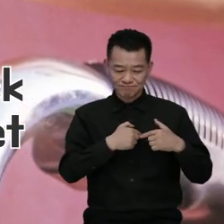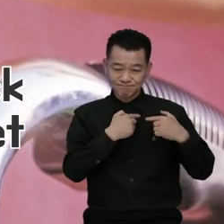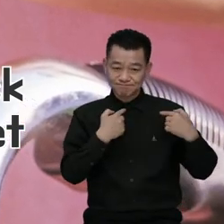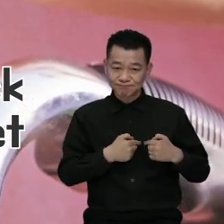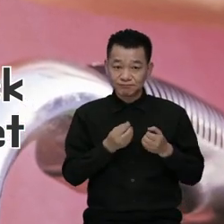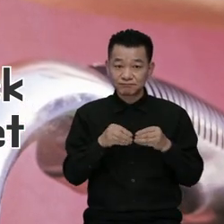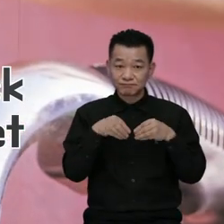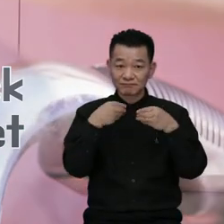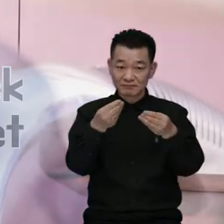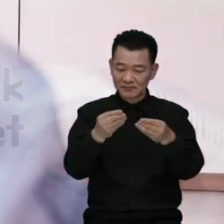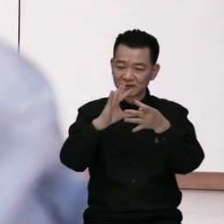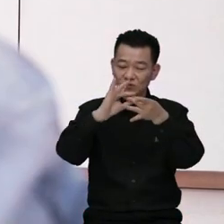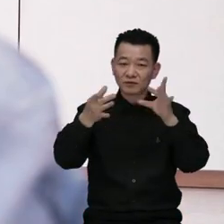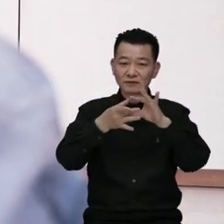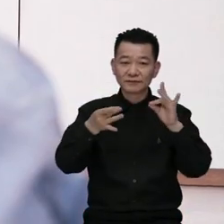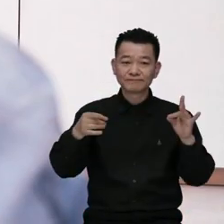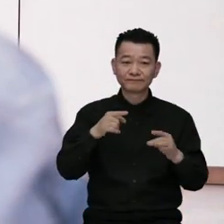feet.